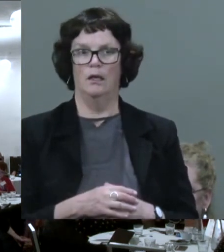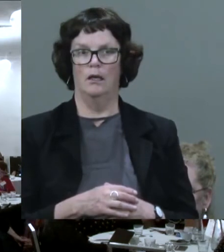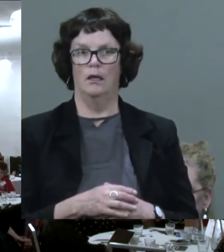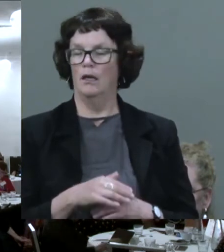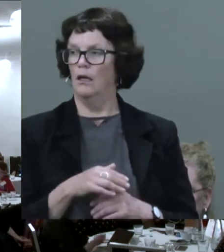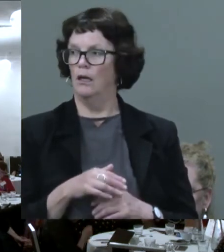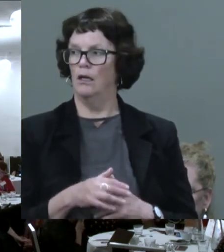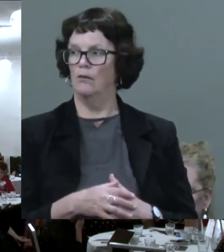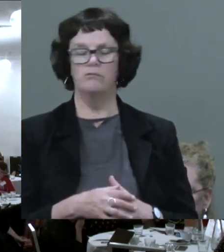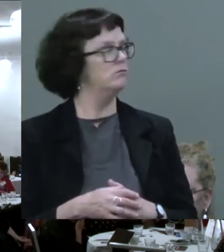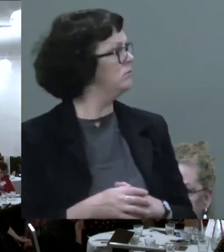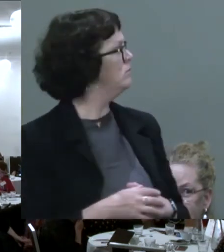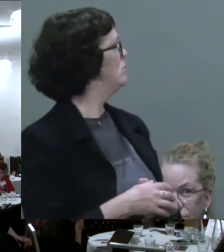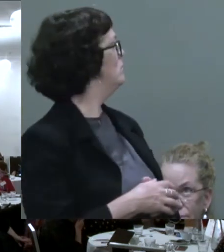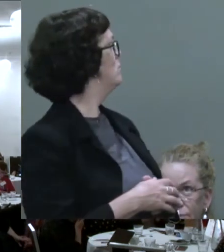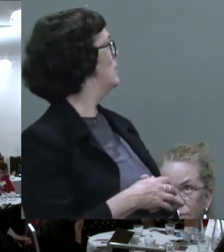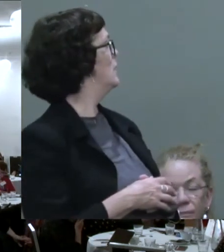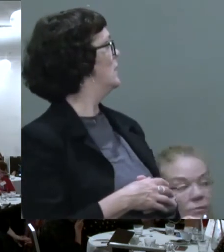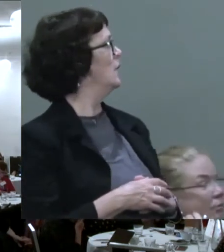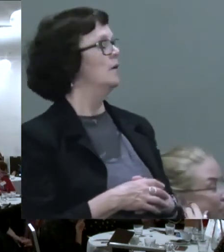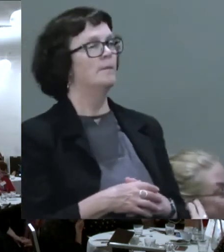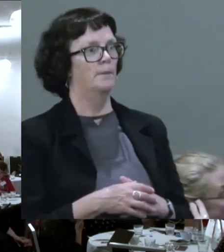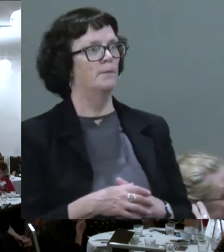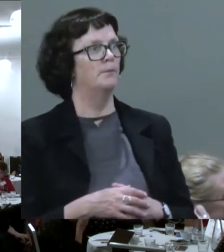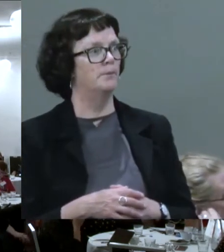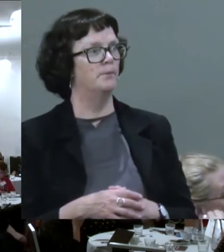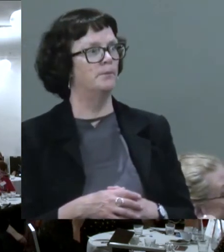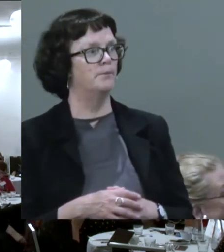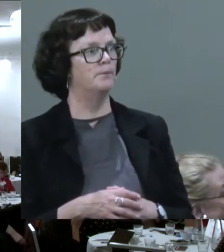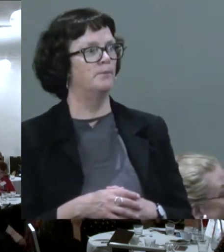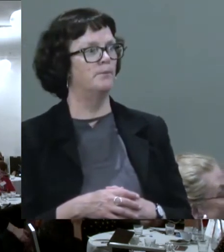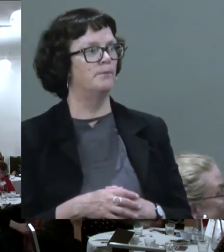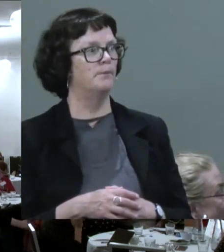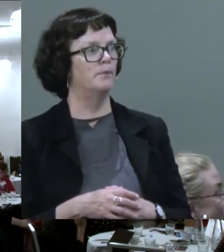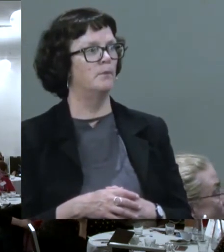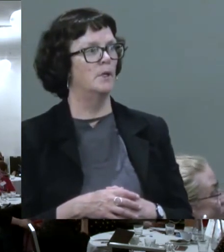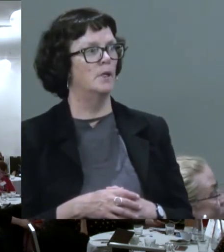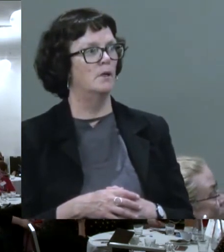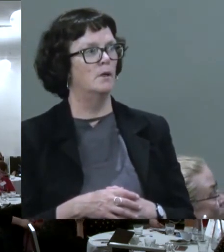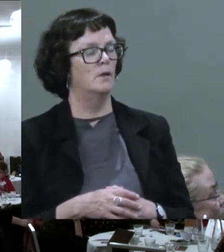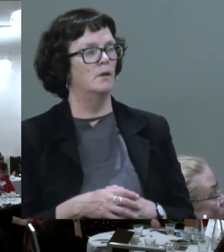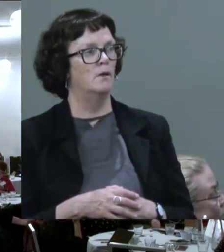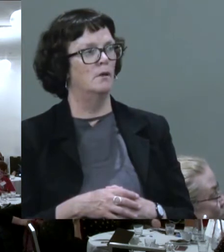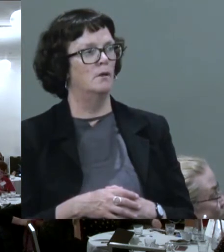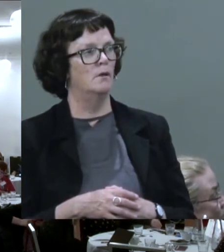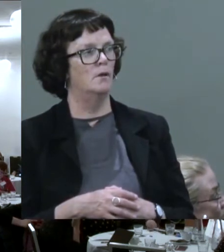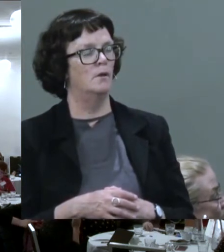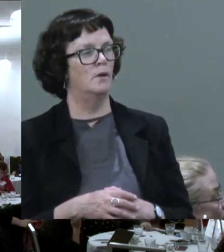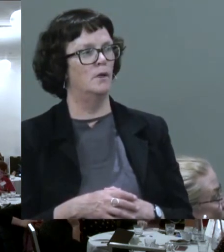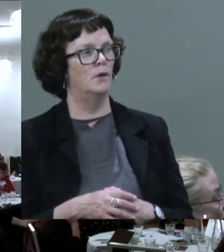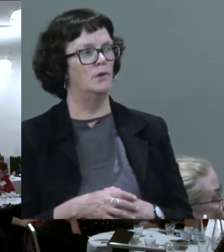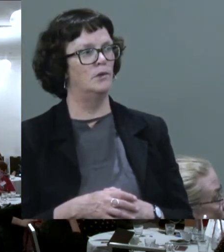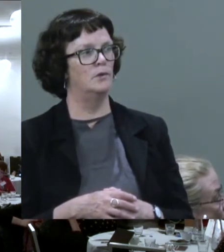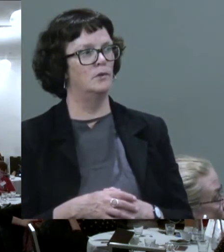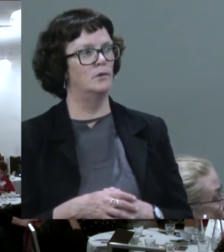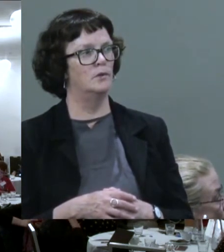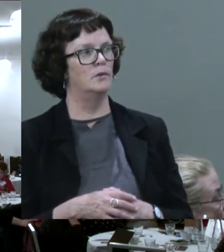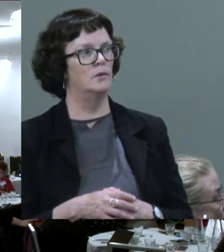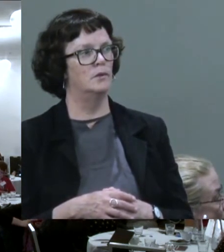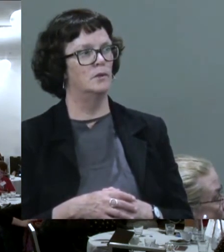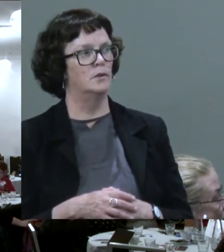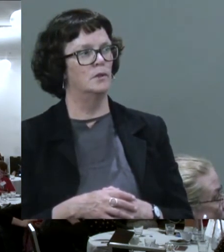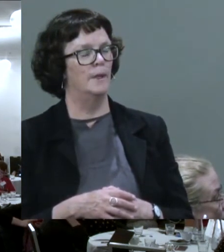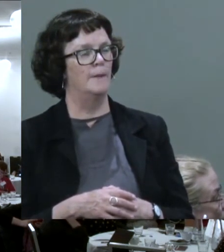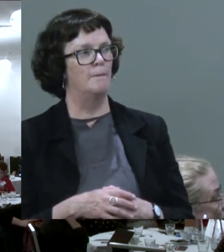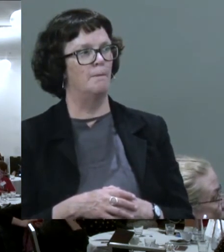to run the scheme. And I got a consequence of